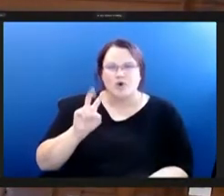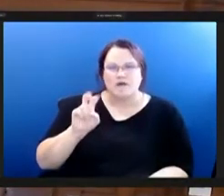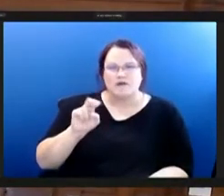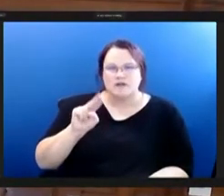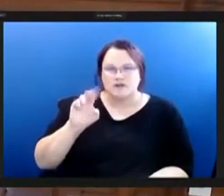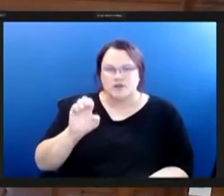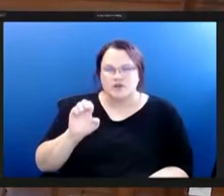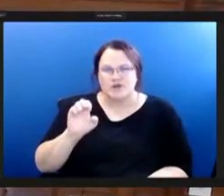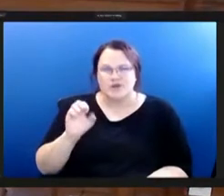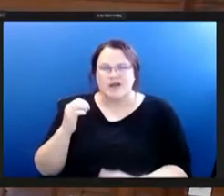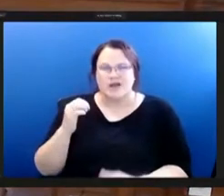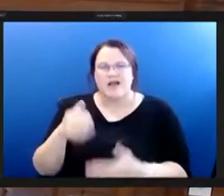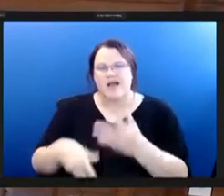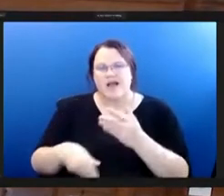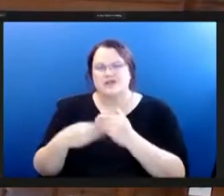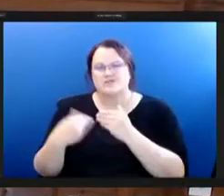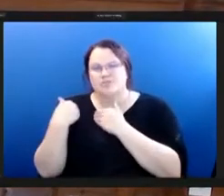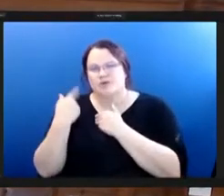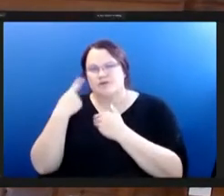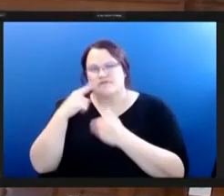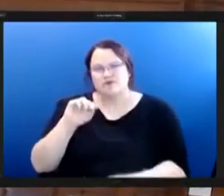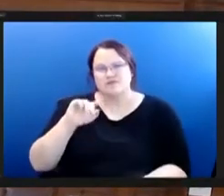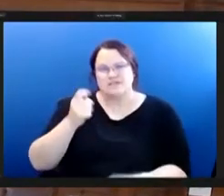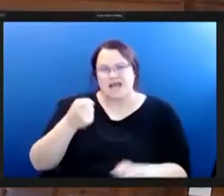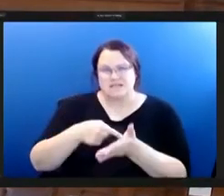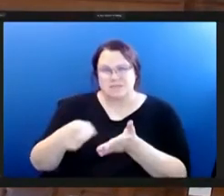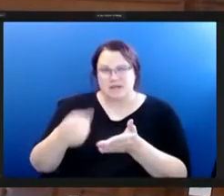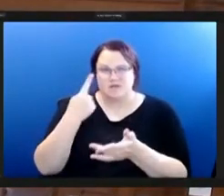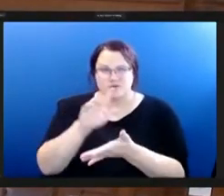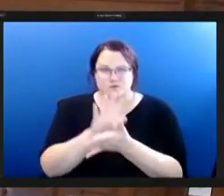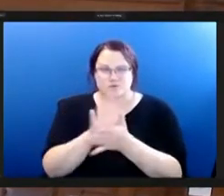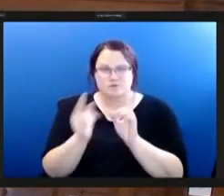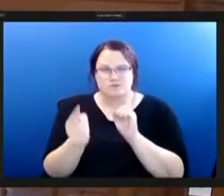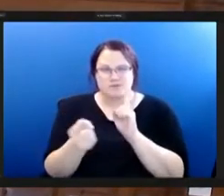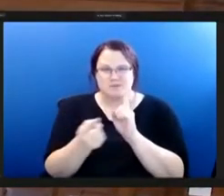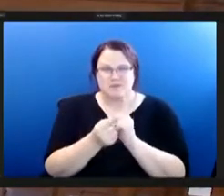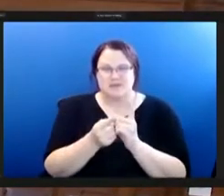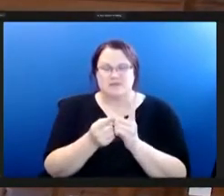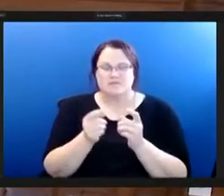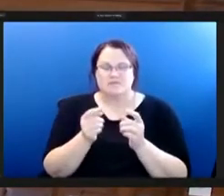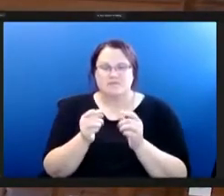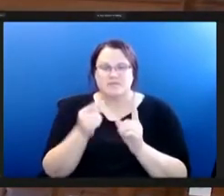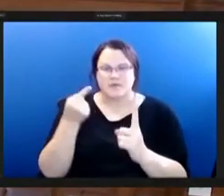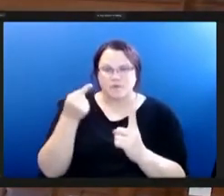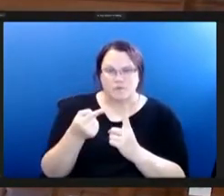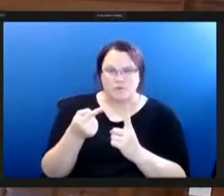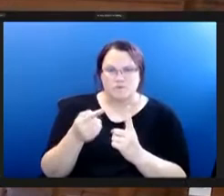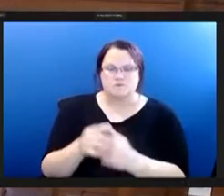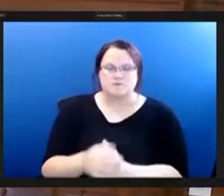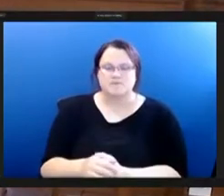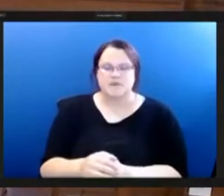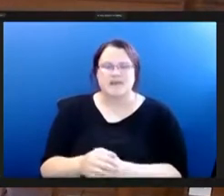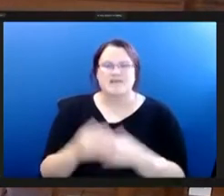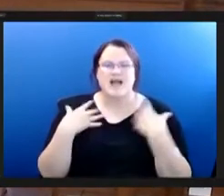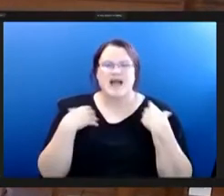burden on taxpayers for schools to meet their goals and additional burdens on our health care system investing in a food justice fund does